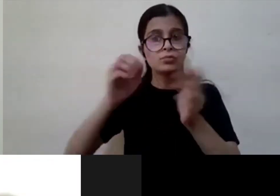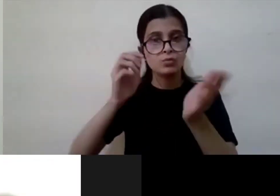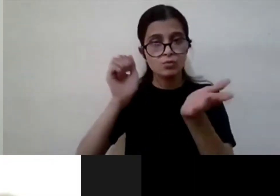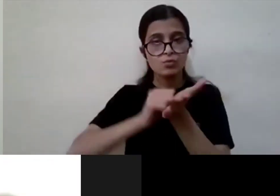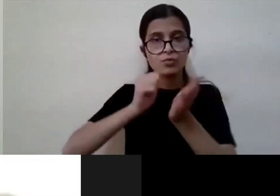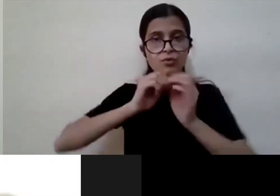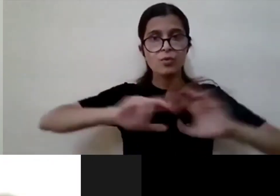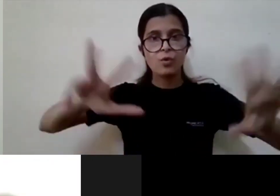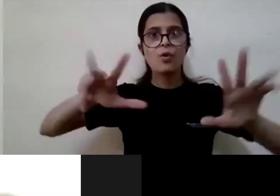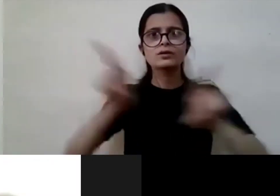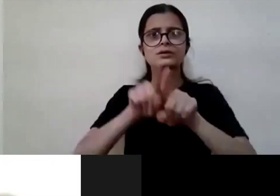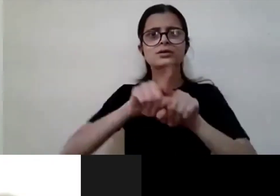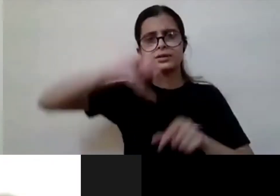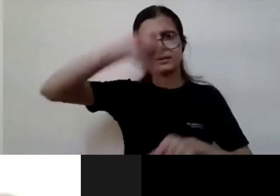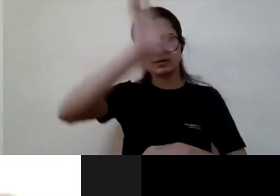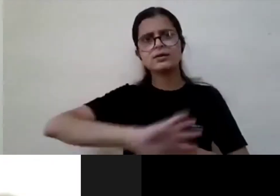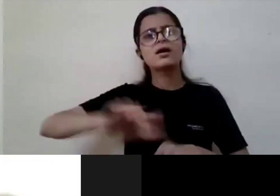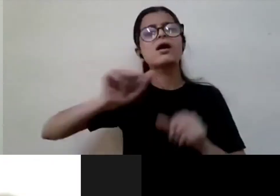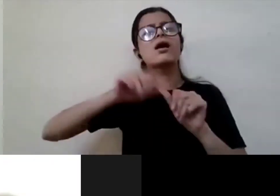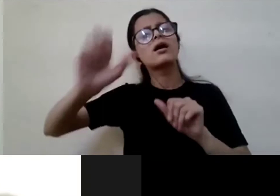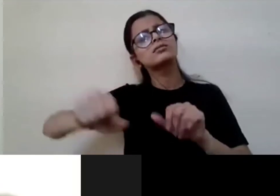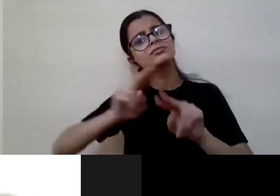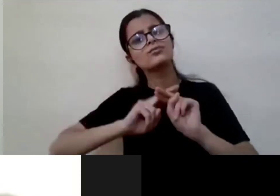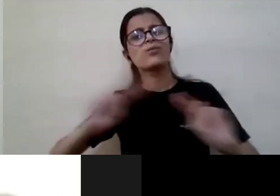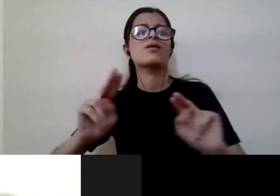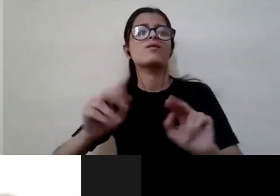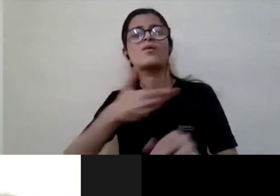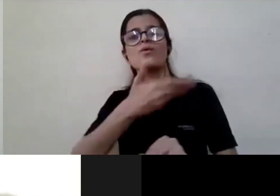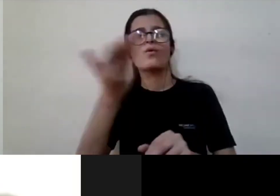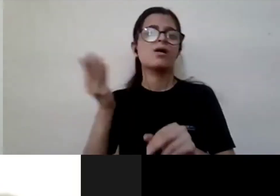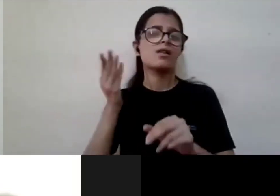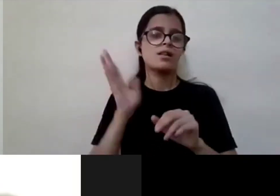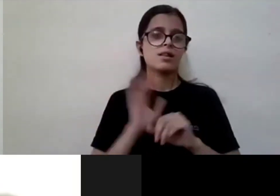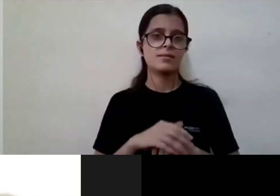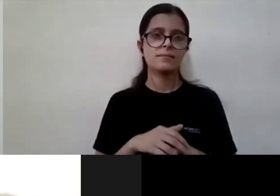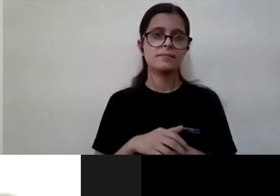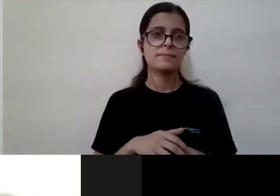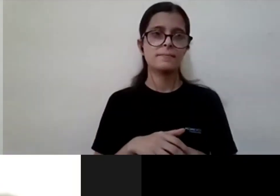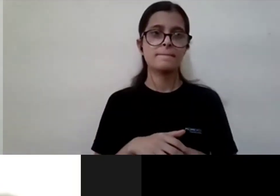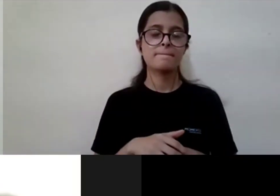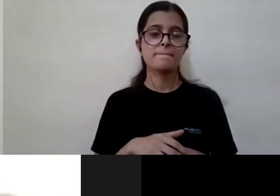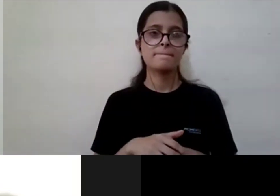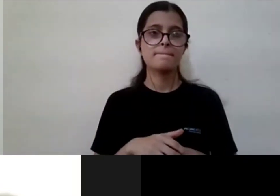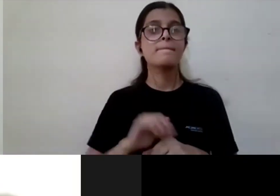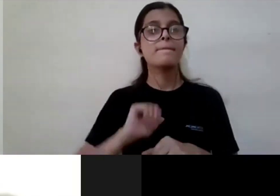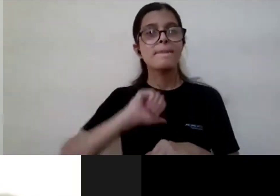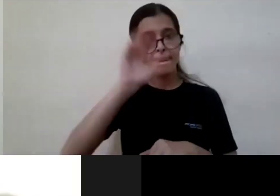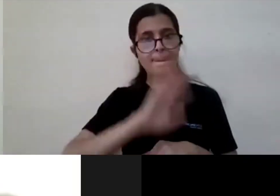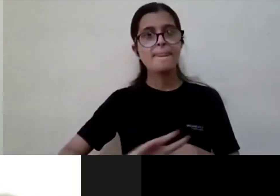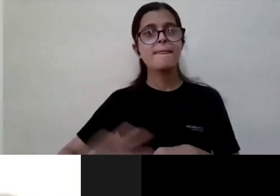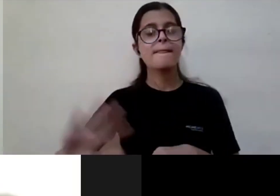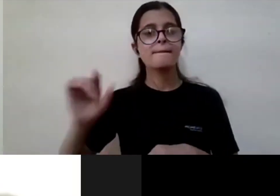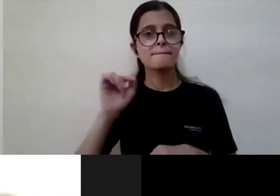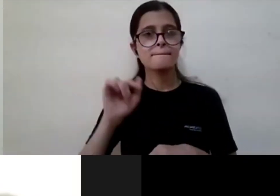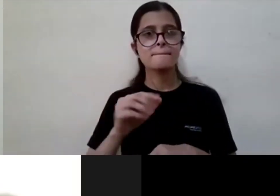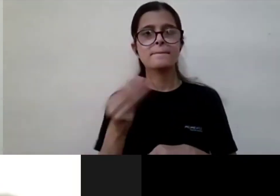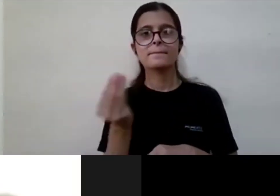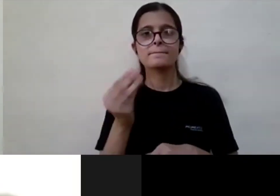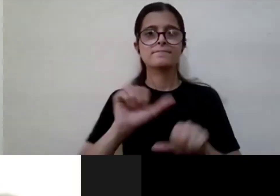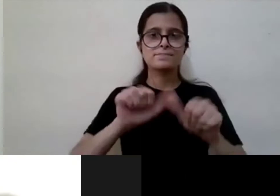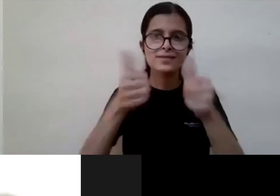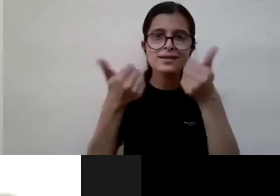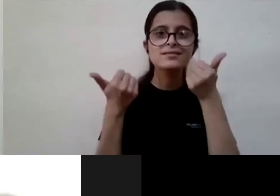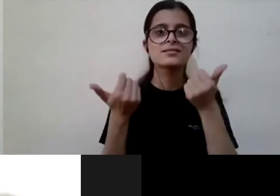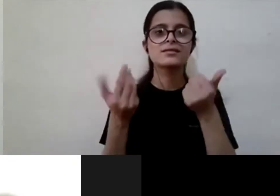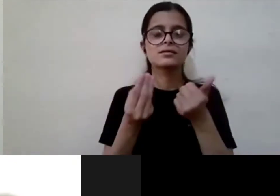completely accessible for us um but within india we have yet to see a lot of success in